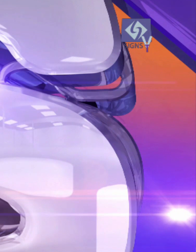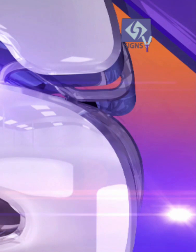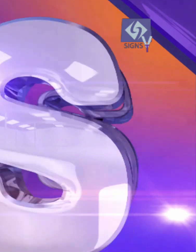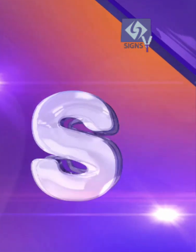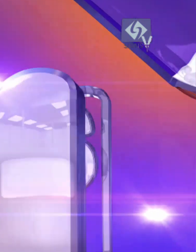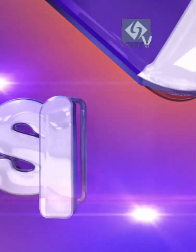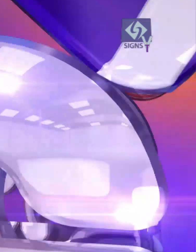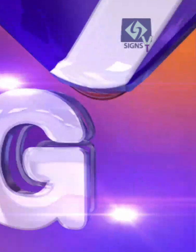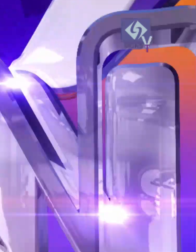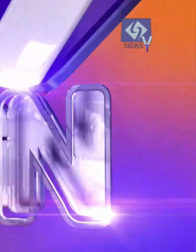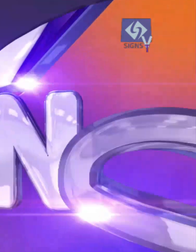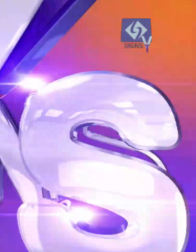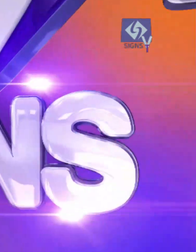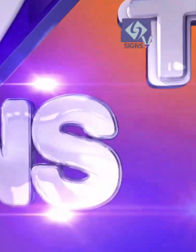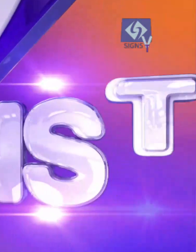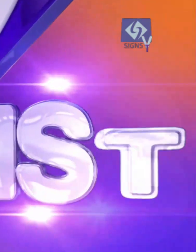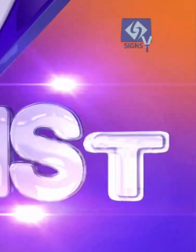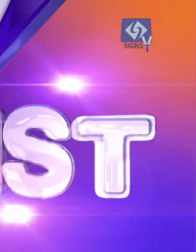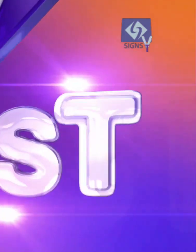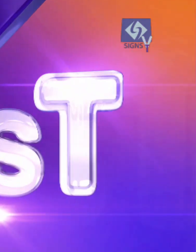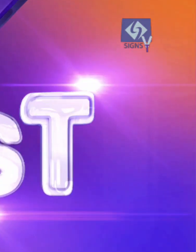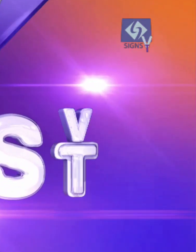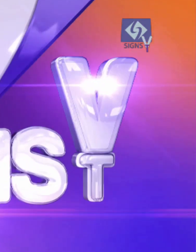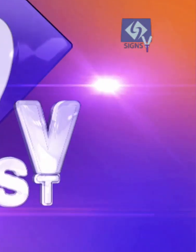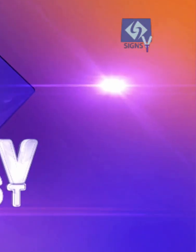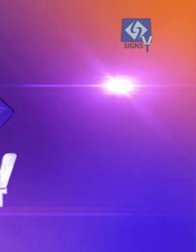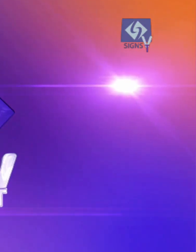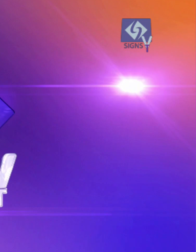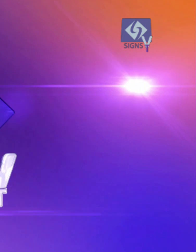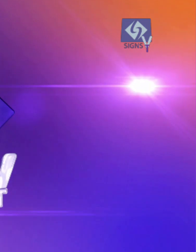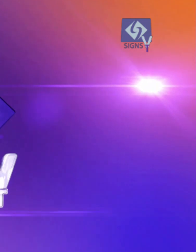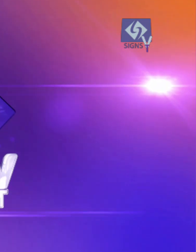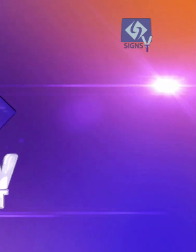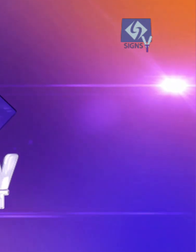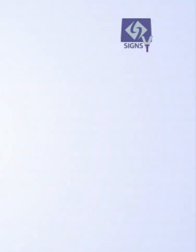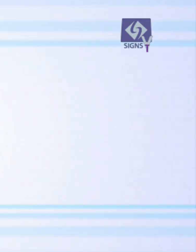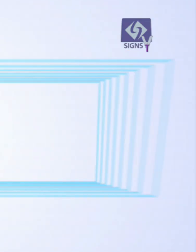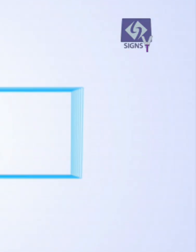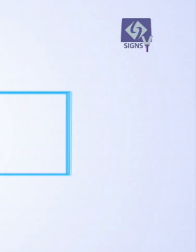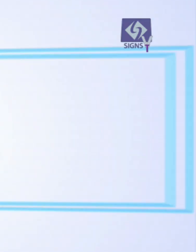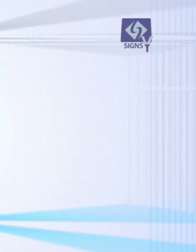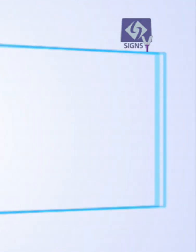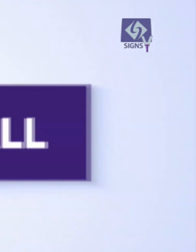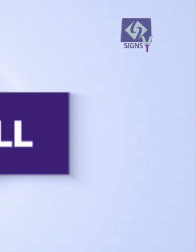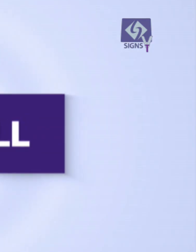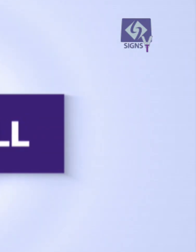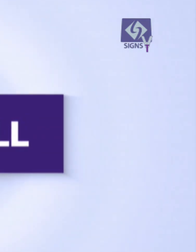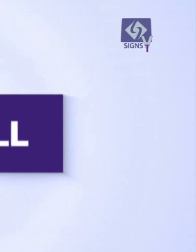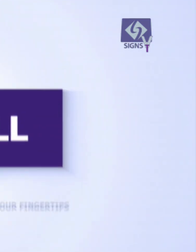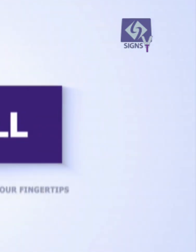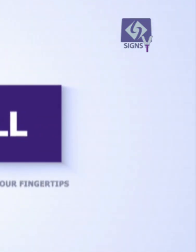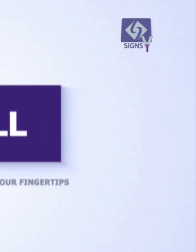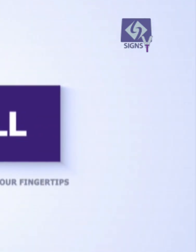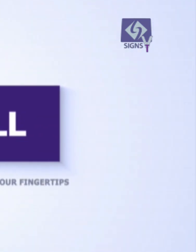550 billion that continue that constitutes the total health expenditure he however